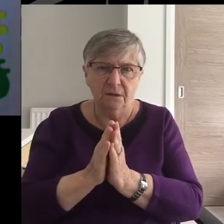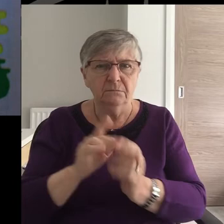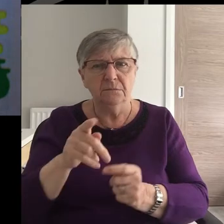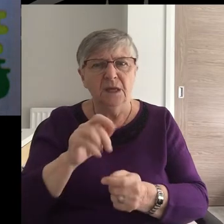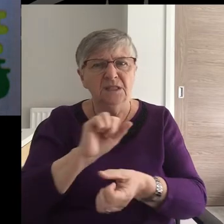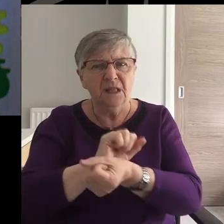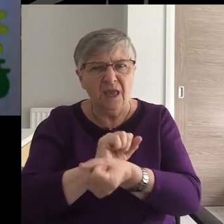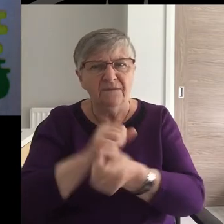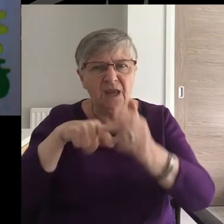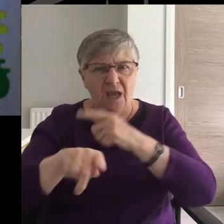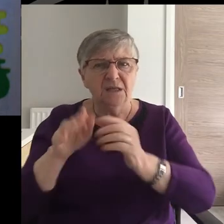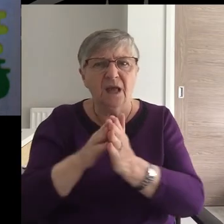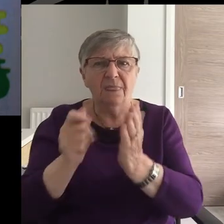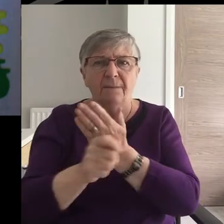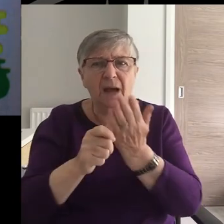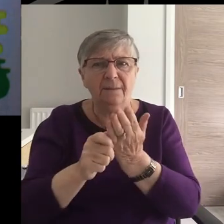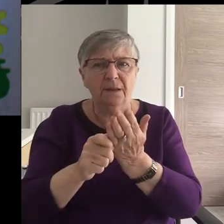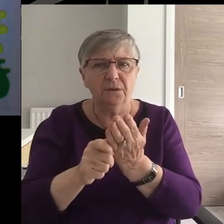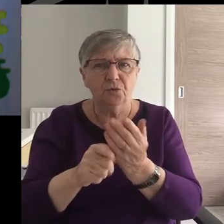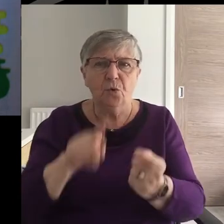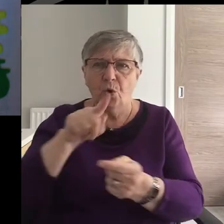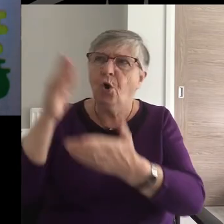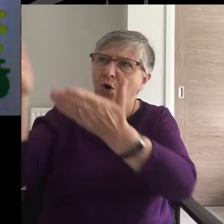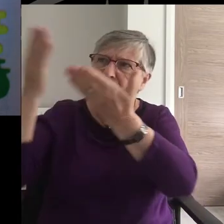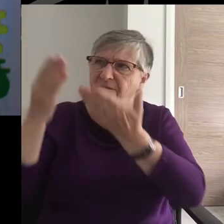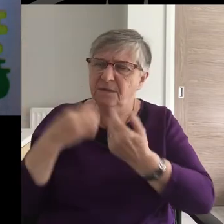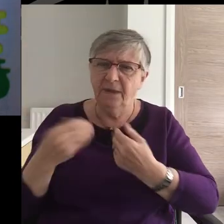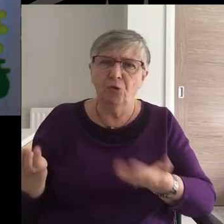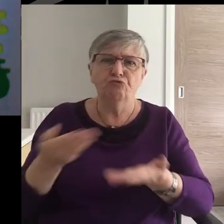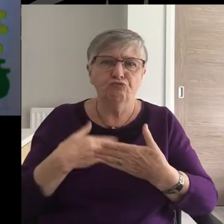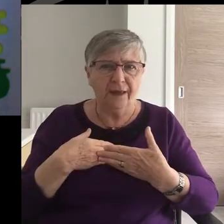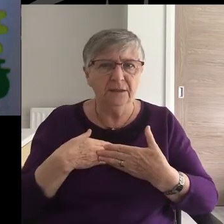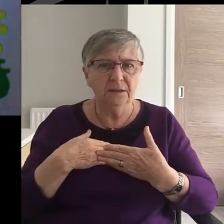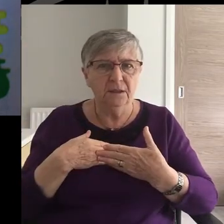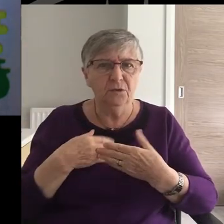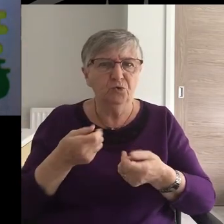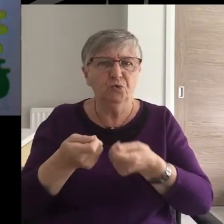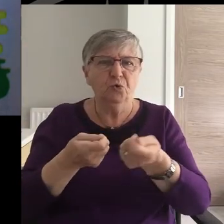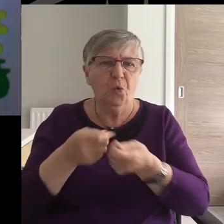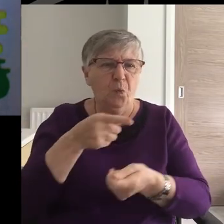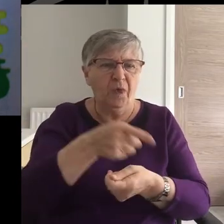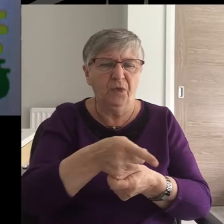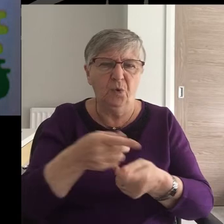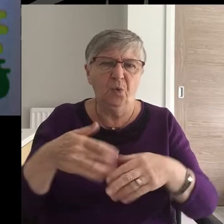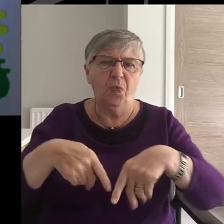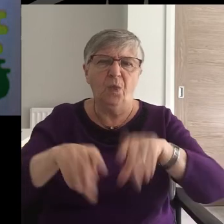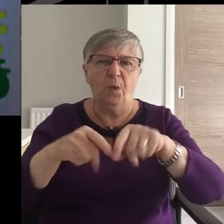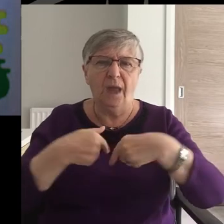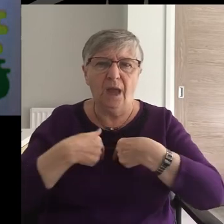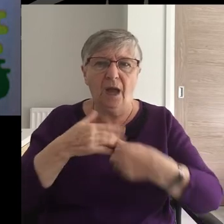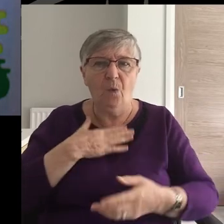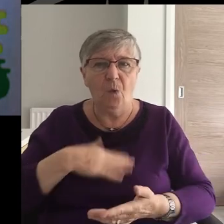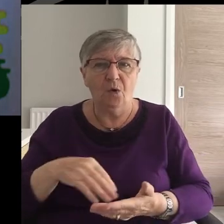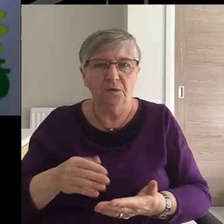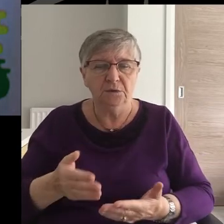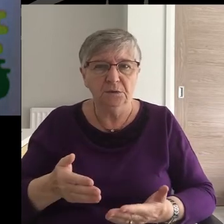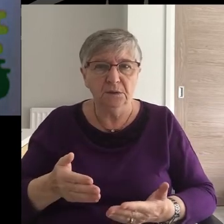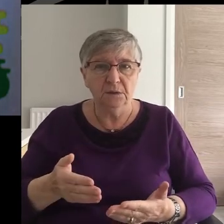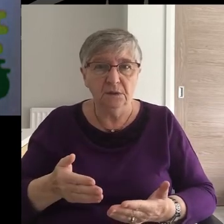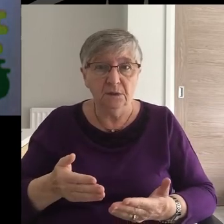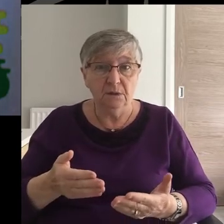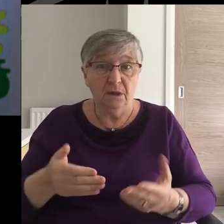since slavery was in the Bible, he had a God-given right to treat his property however he liked,